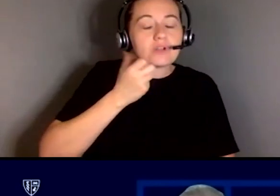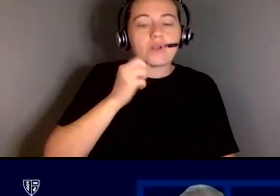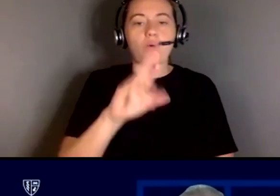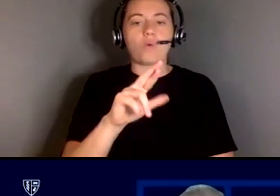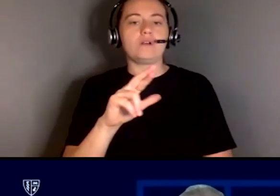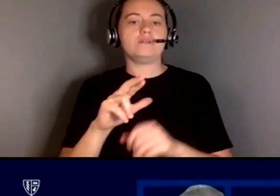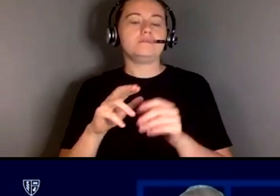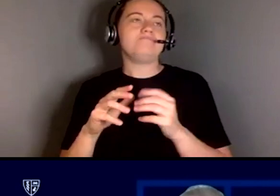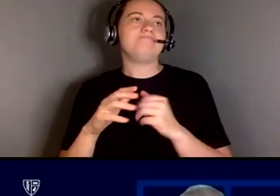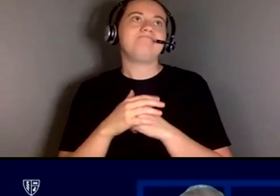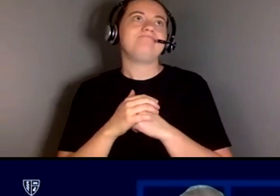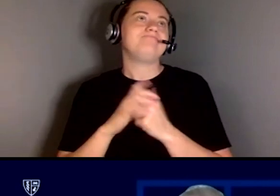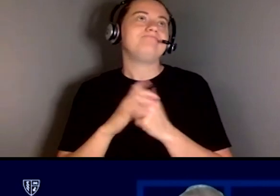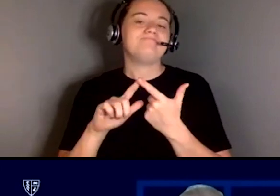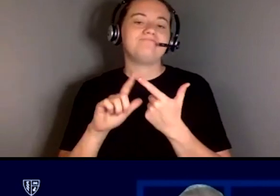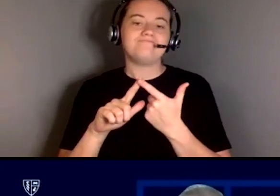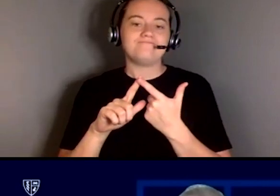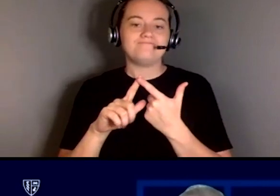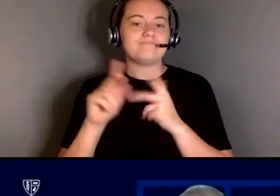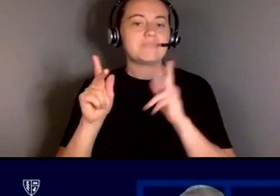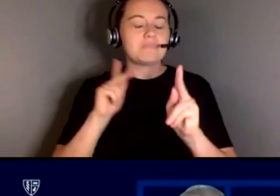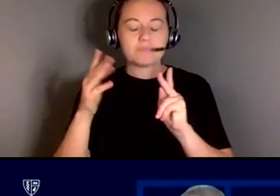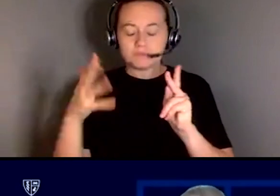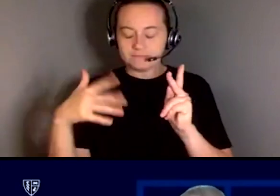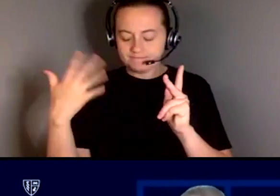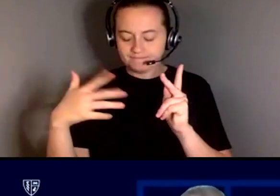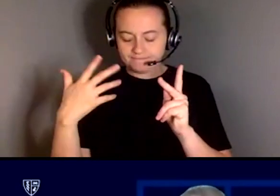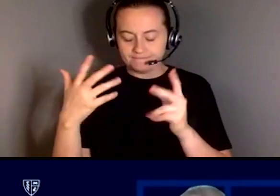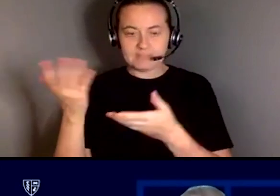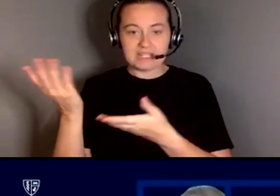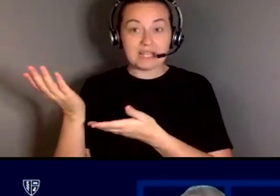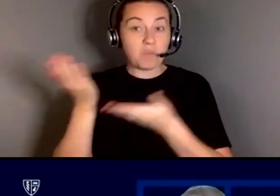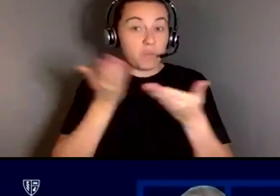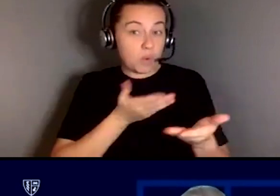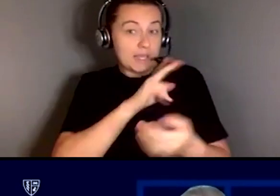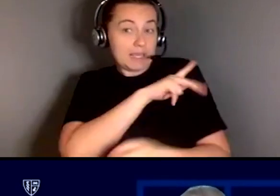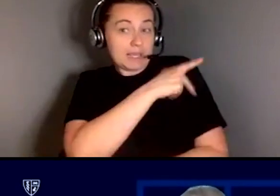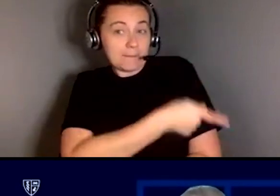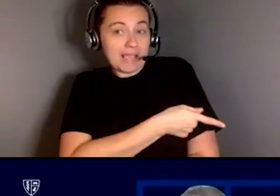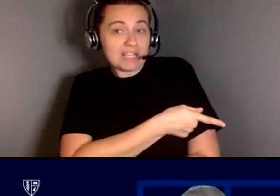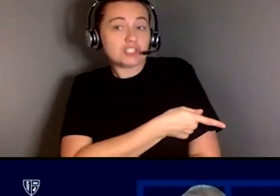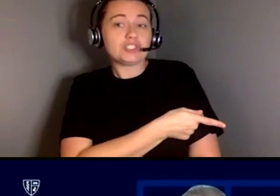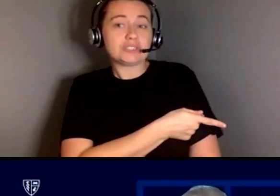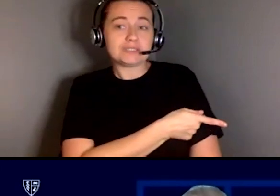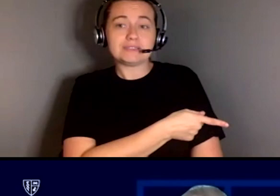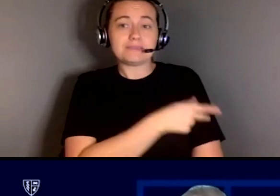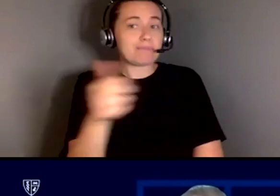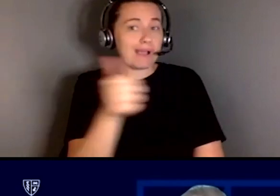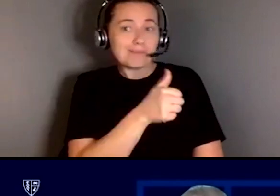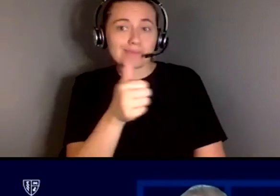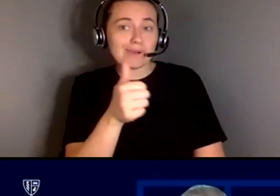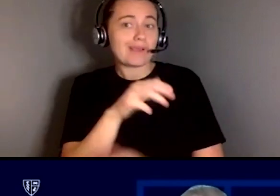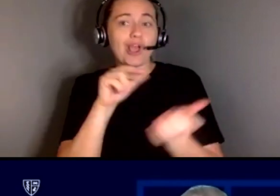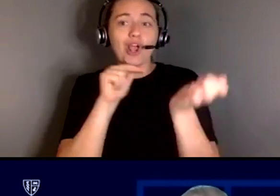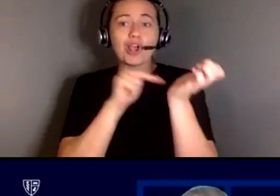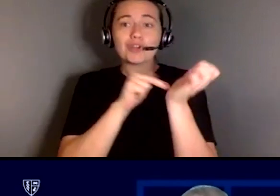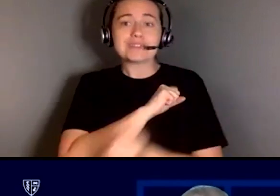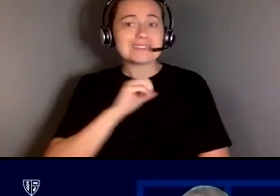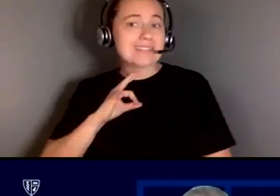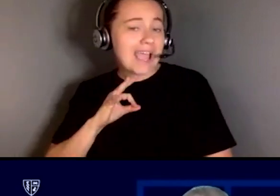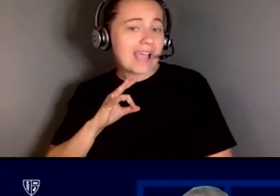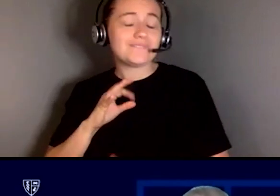you're the people that are bringing patients in and you know back and forth your nursing staff at